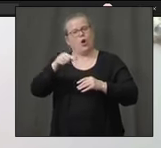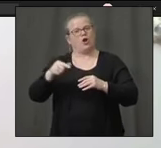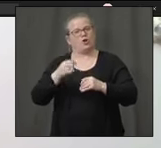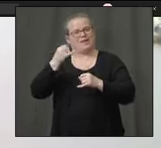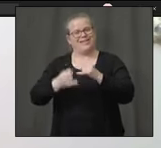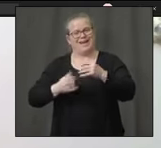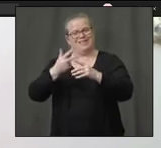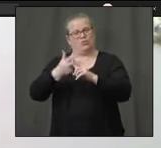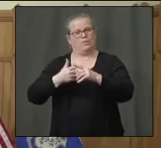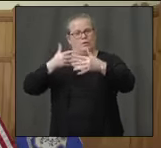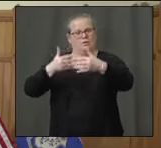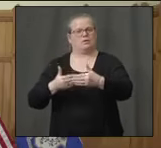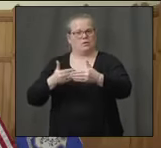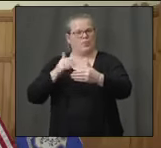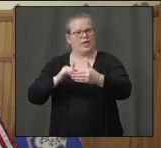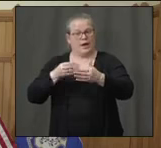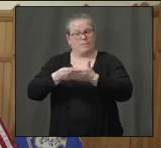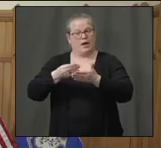Okay, thank you.